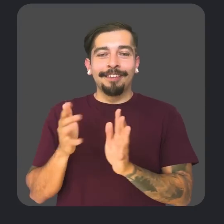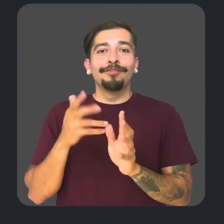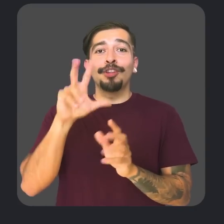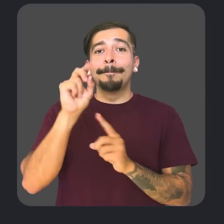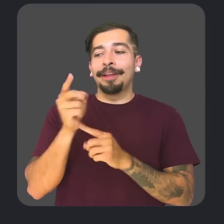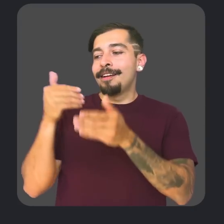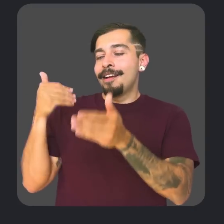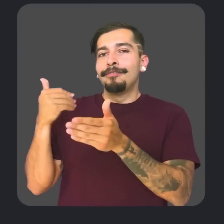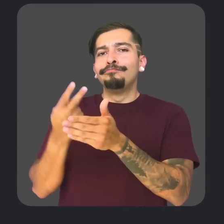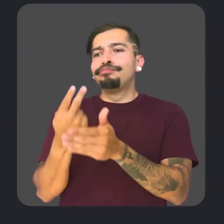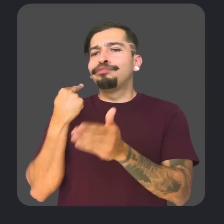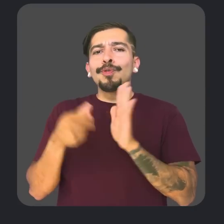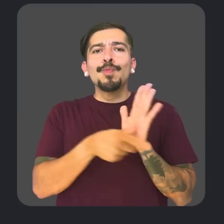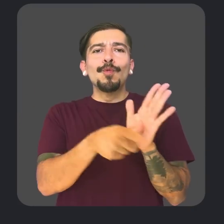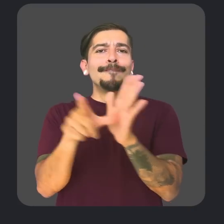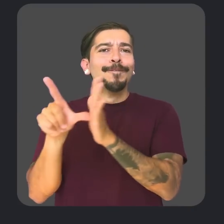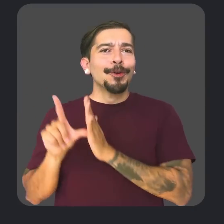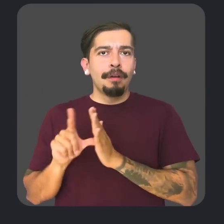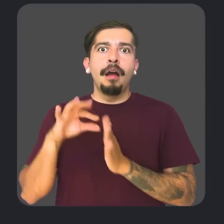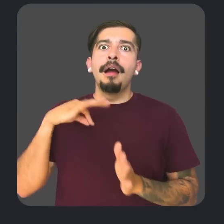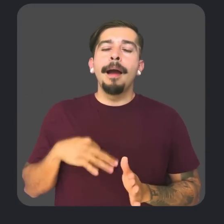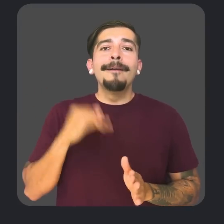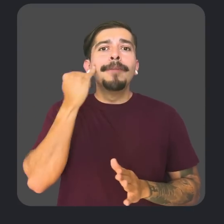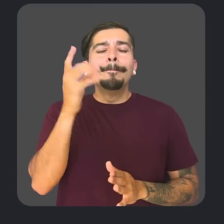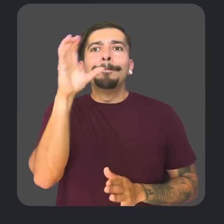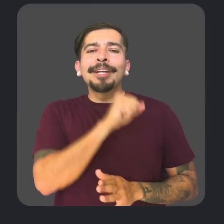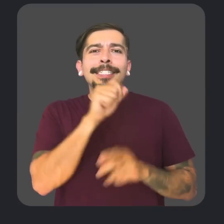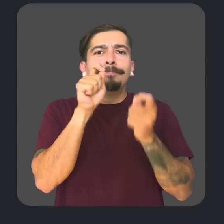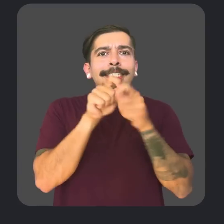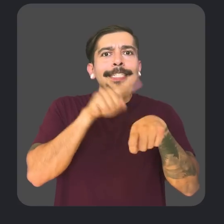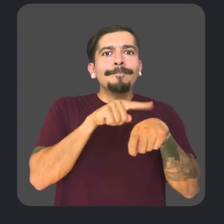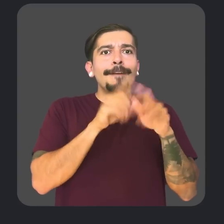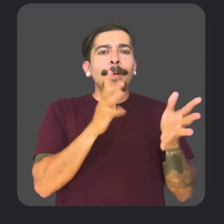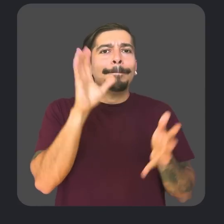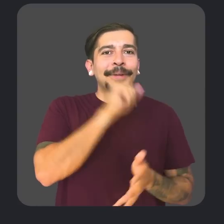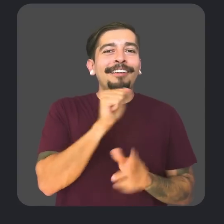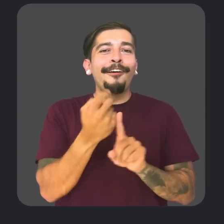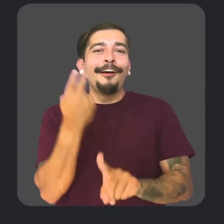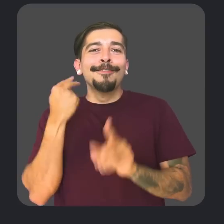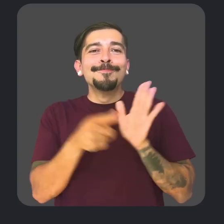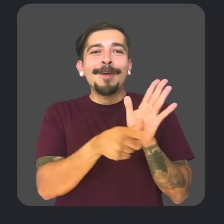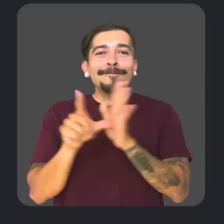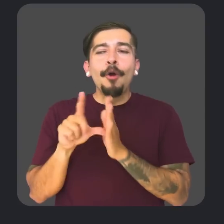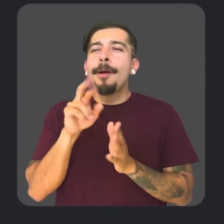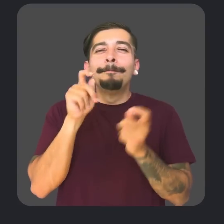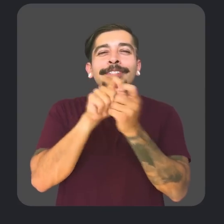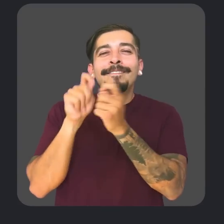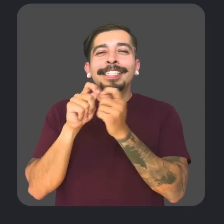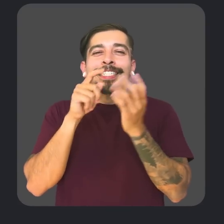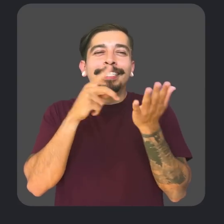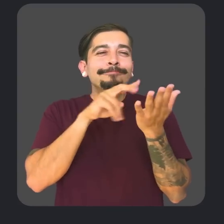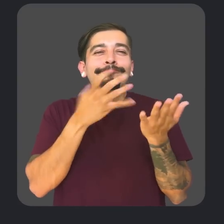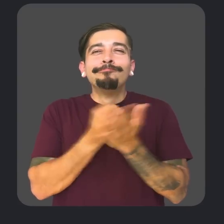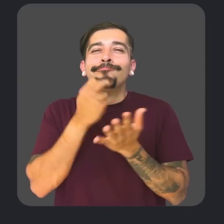and review the last 30 minutes of captions. This is particularly helpful for anyone who's missed a portion of a conversation or wants to